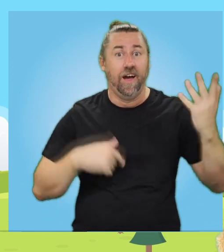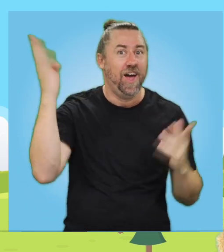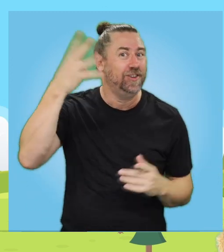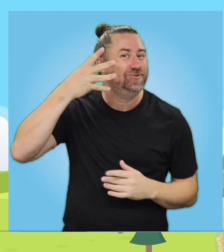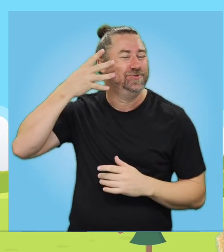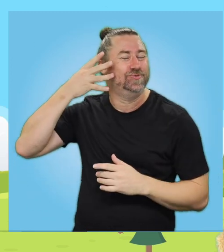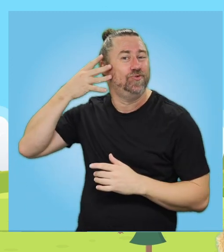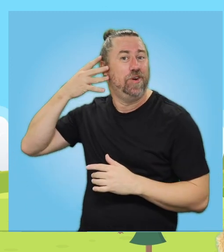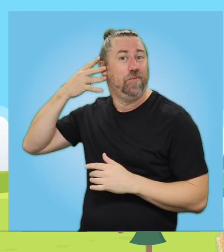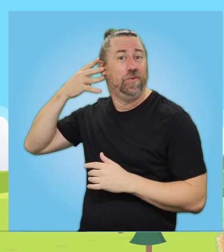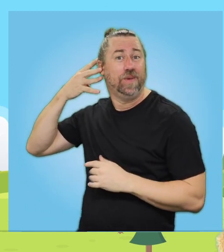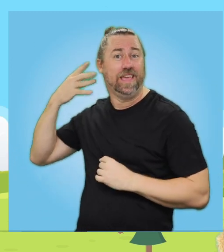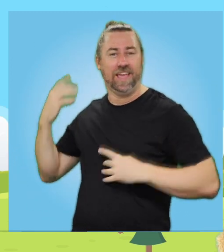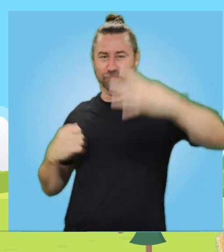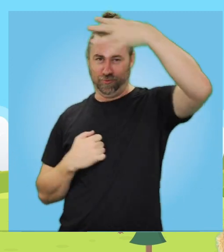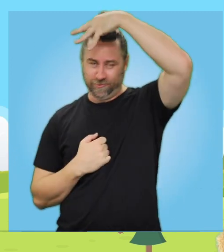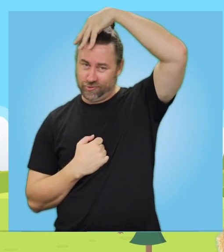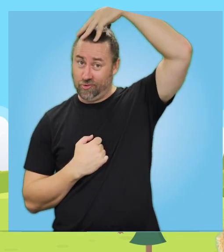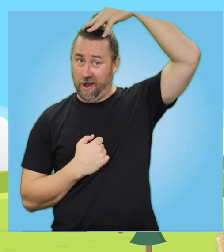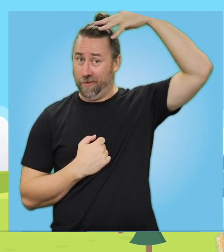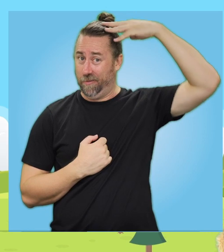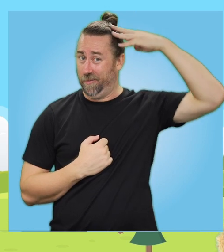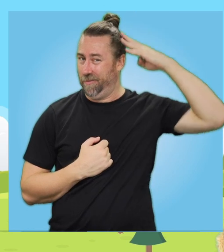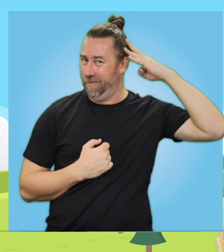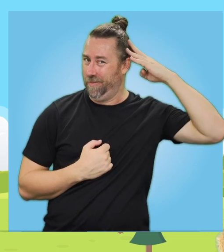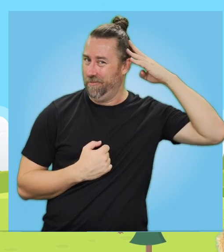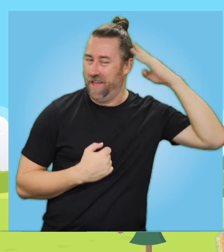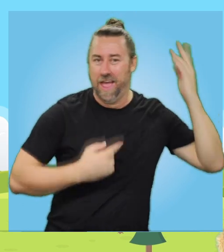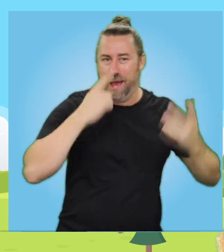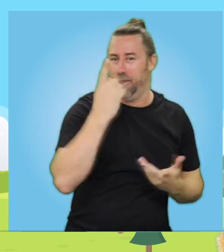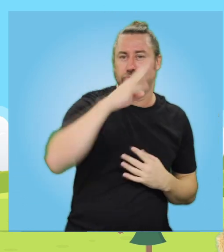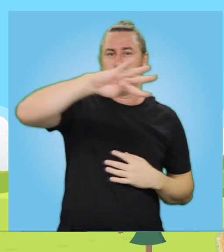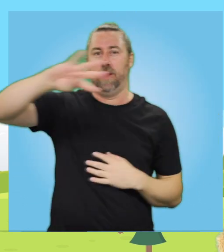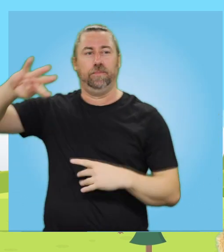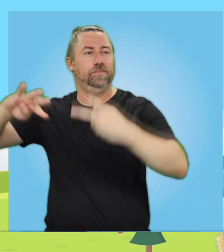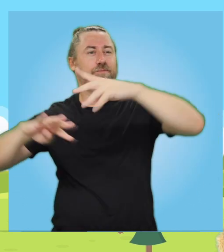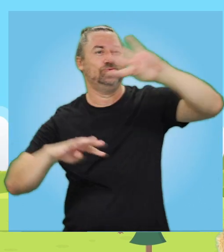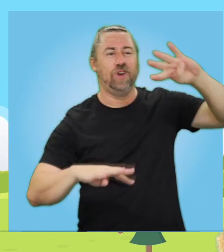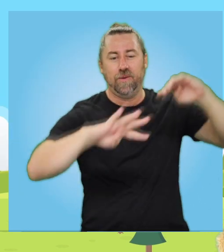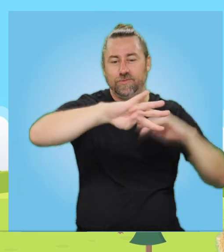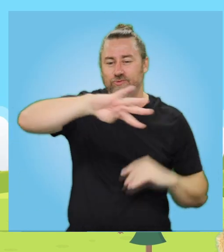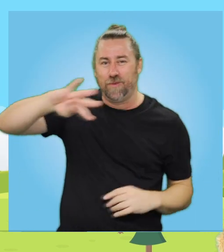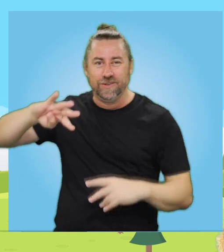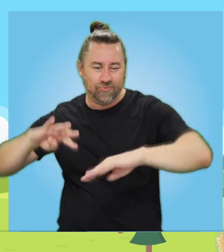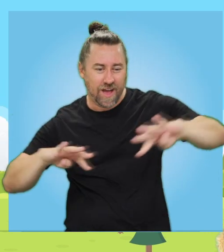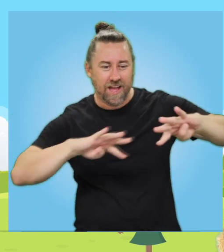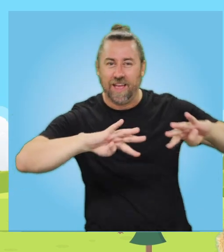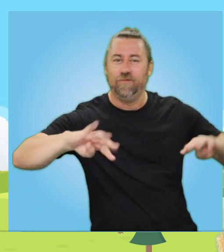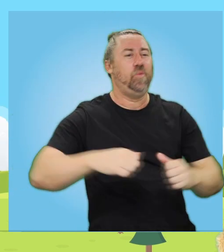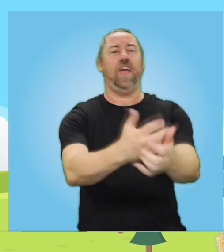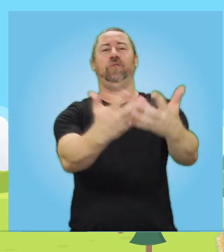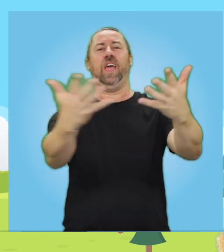there. Put a spot on your ear and a spot on your hair. Put a lot of little stripes in the